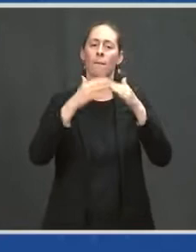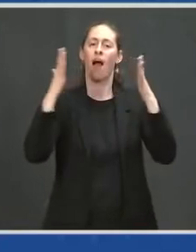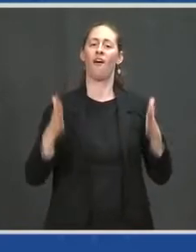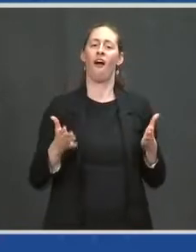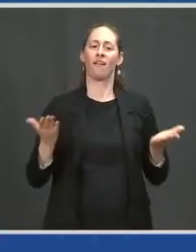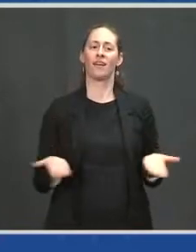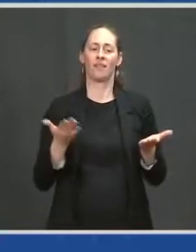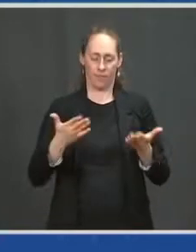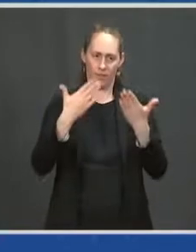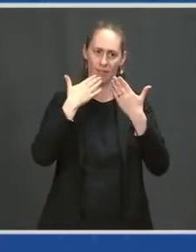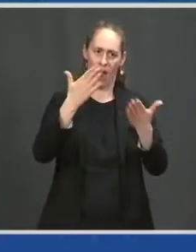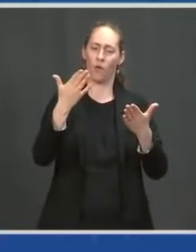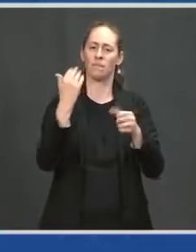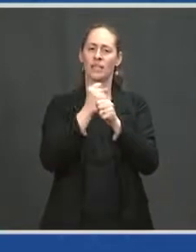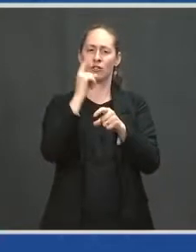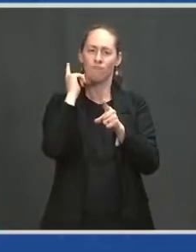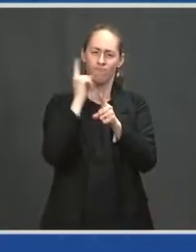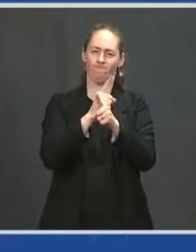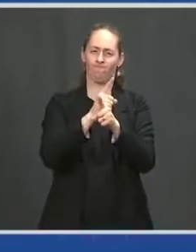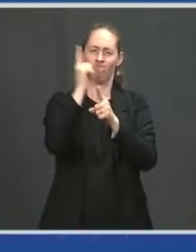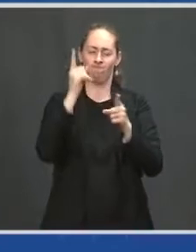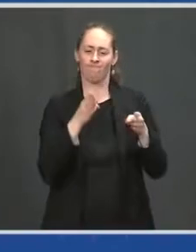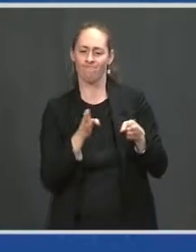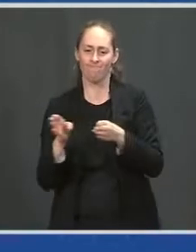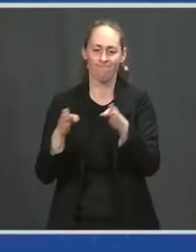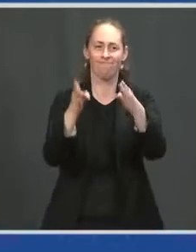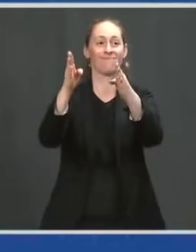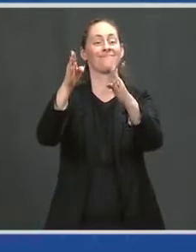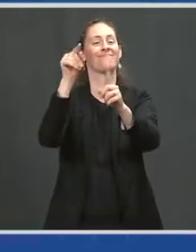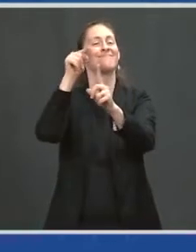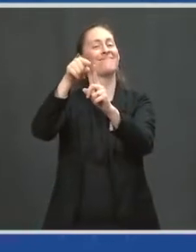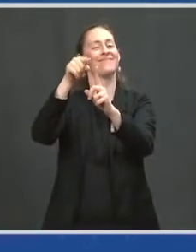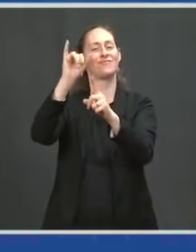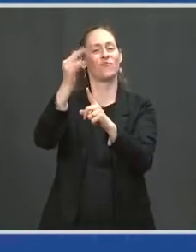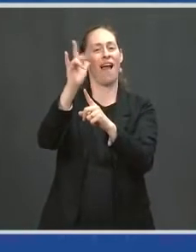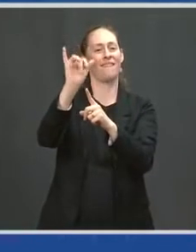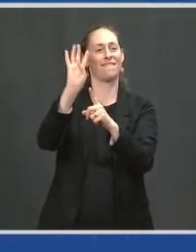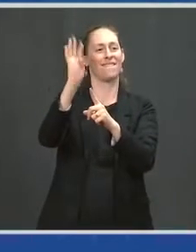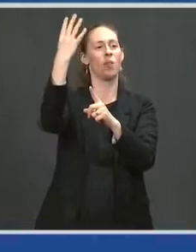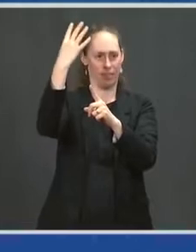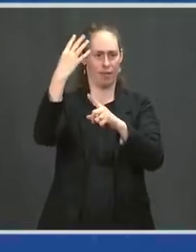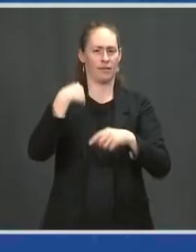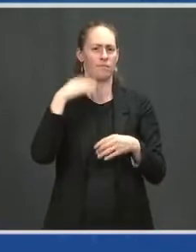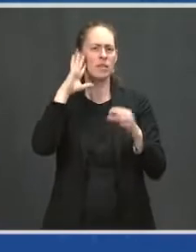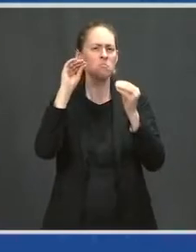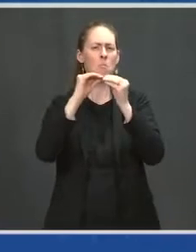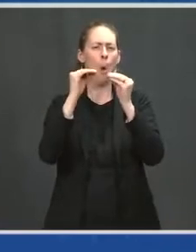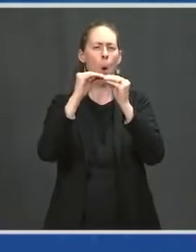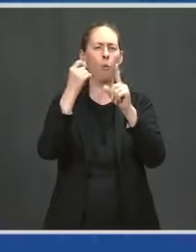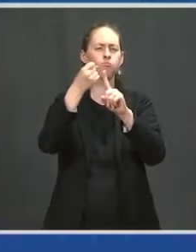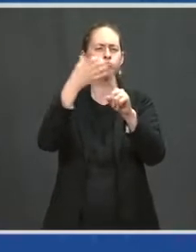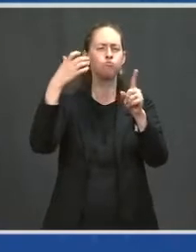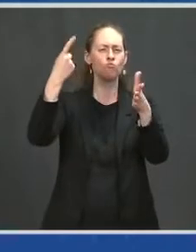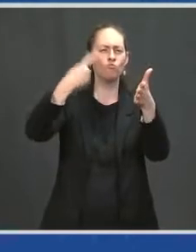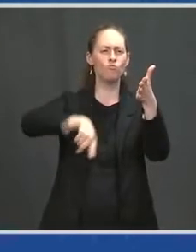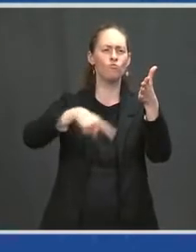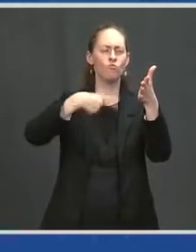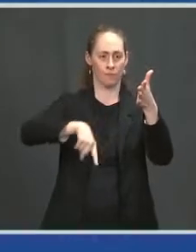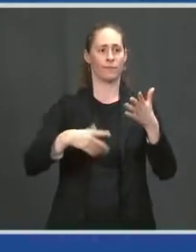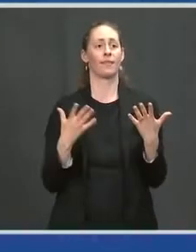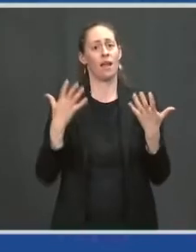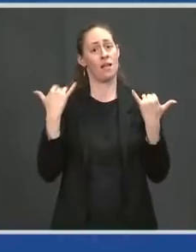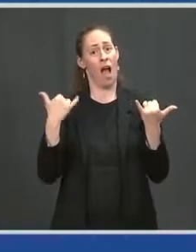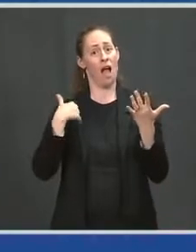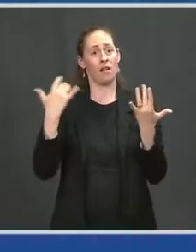to Independence Day, which I'll be discussing more in detail next week. In the meantime, I urge all Americans,